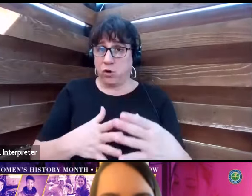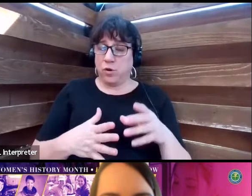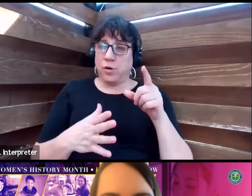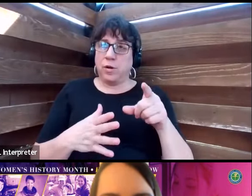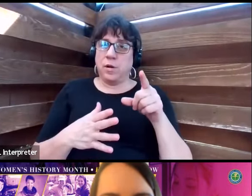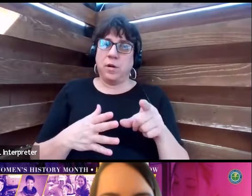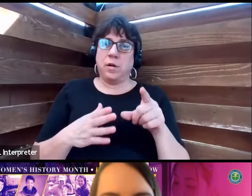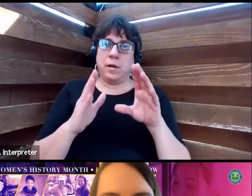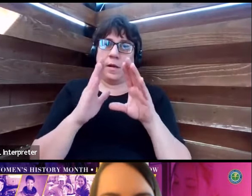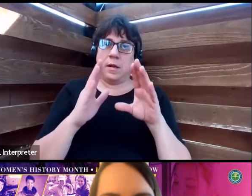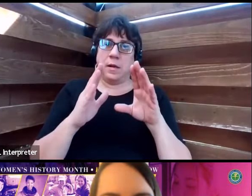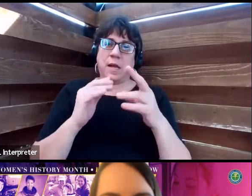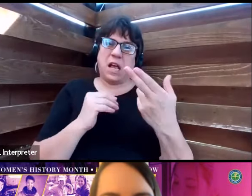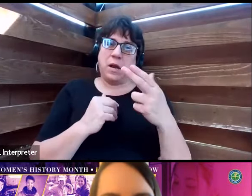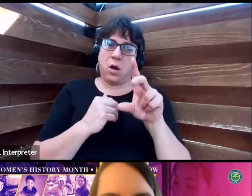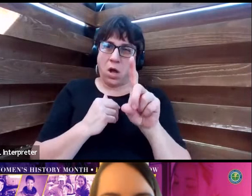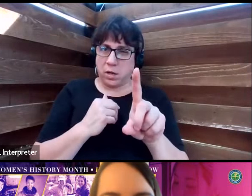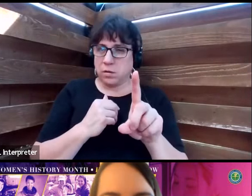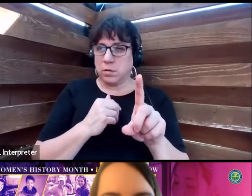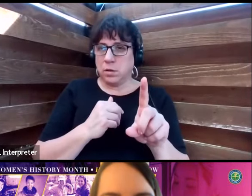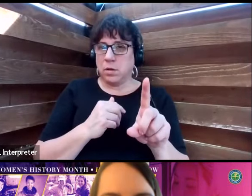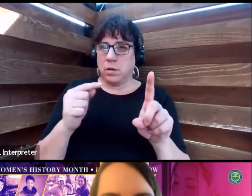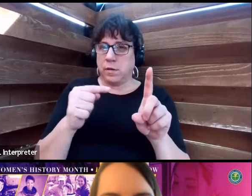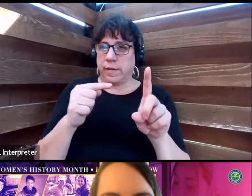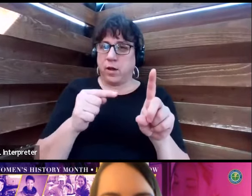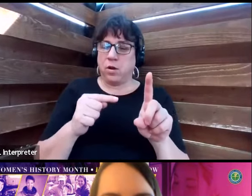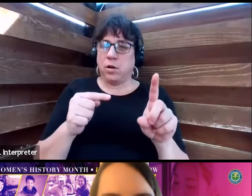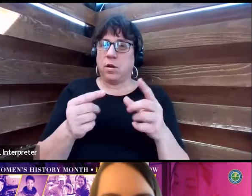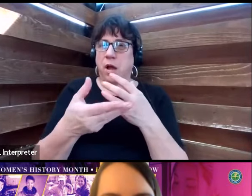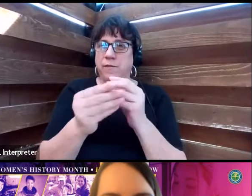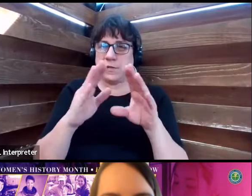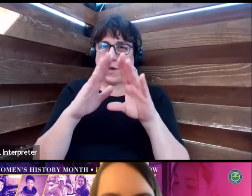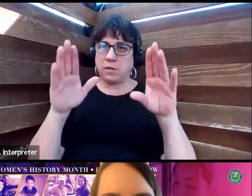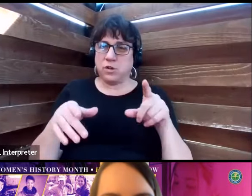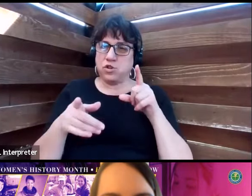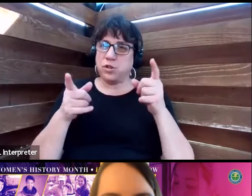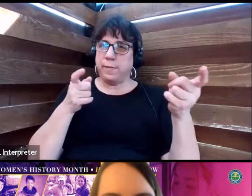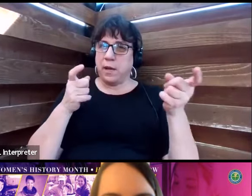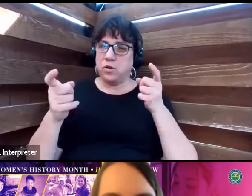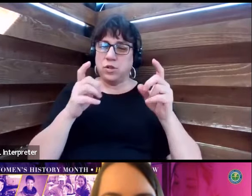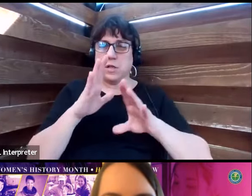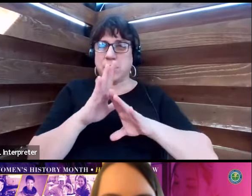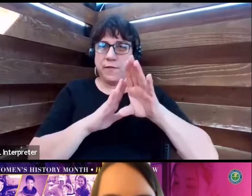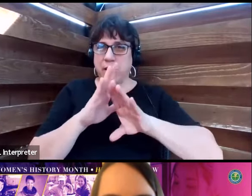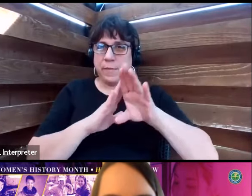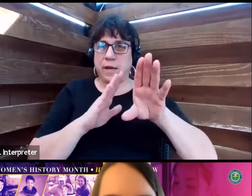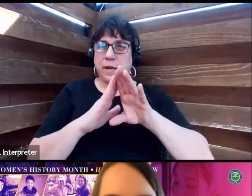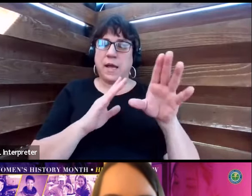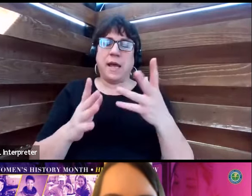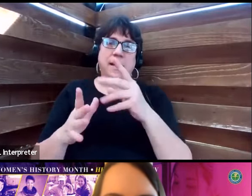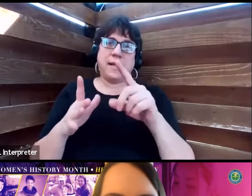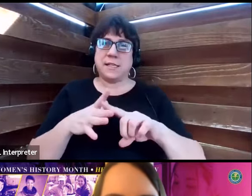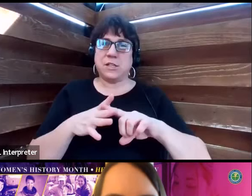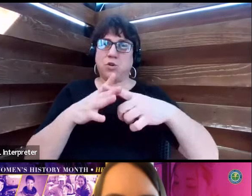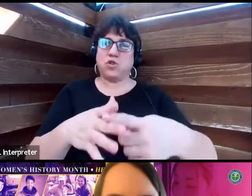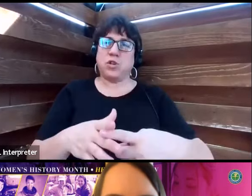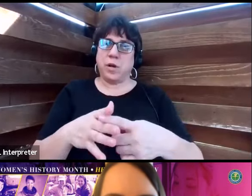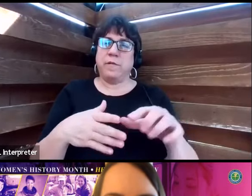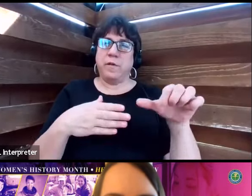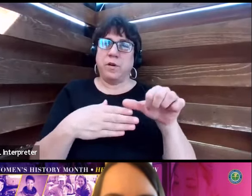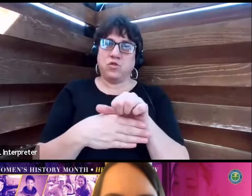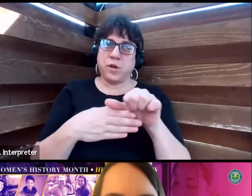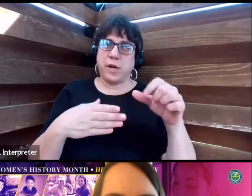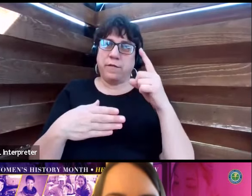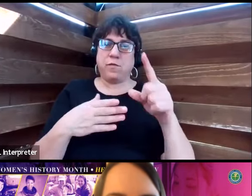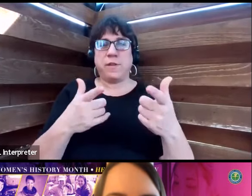Housing and Urban Development's Office of Housing, where she managed the development and execution of training for the